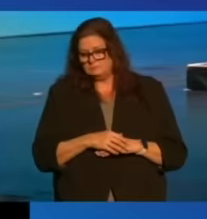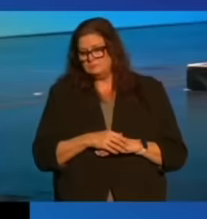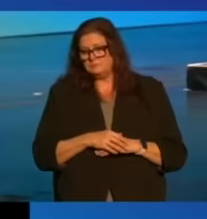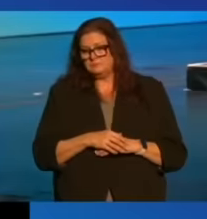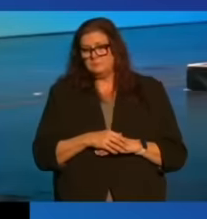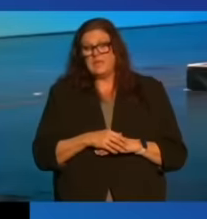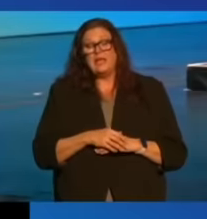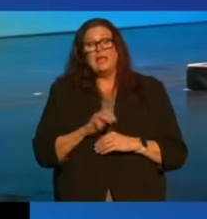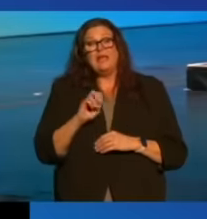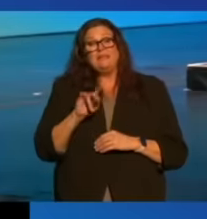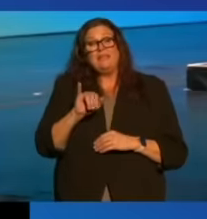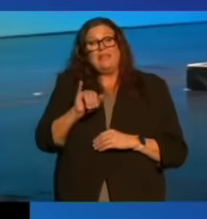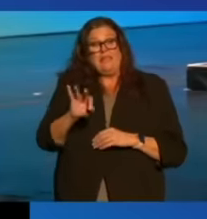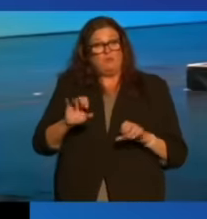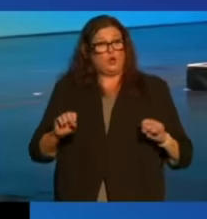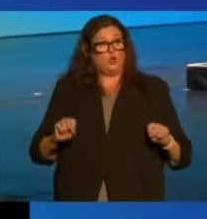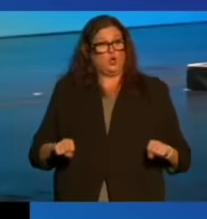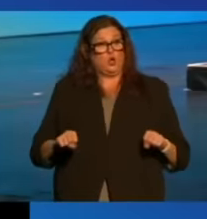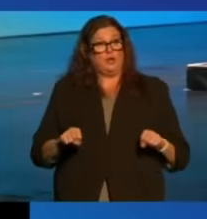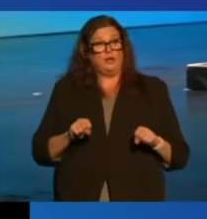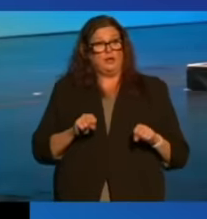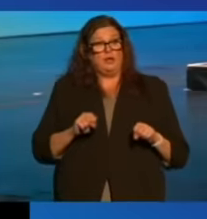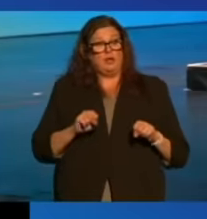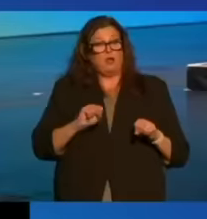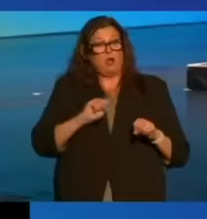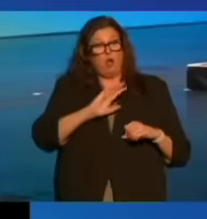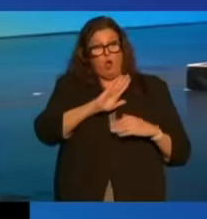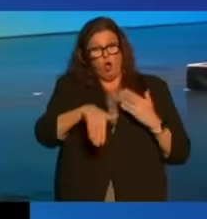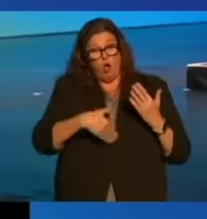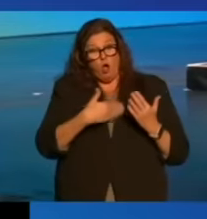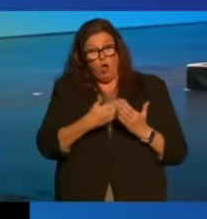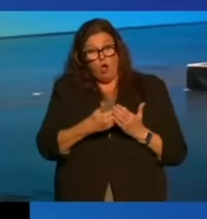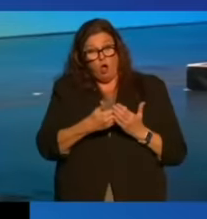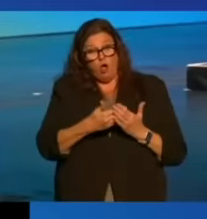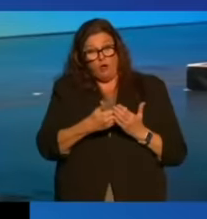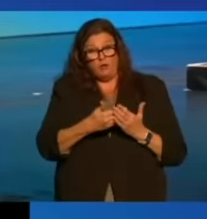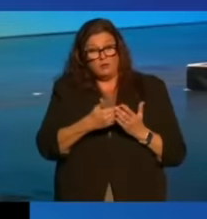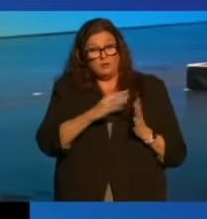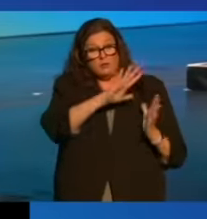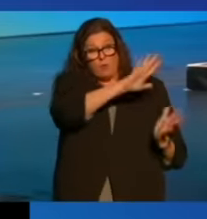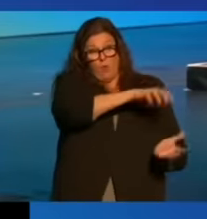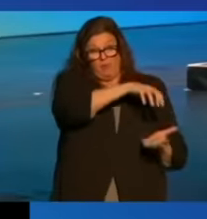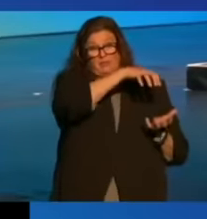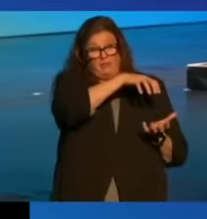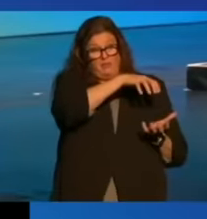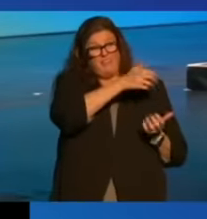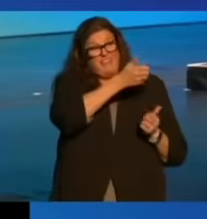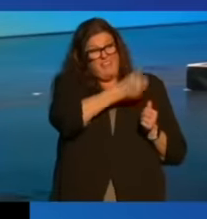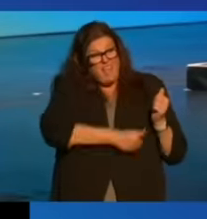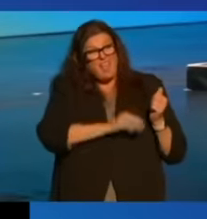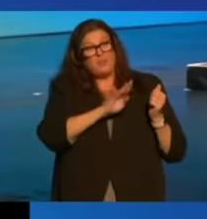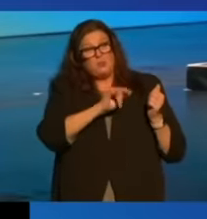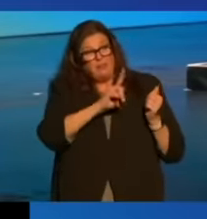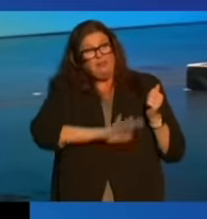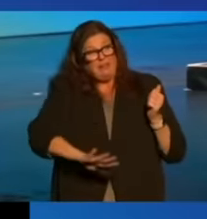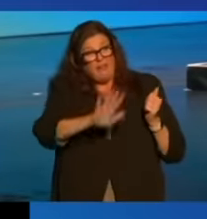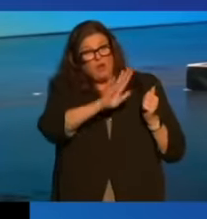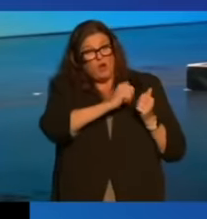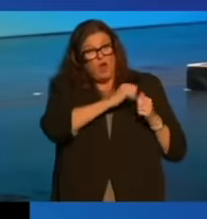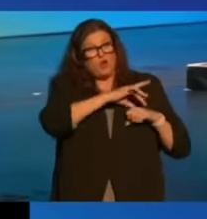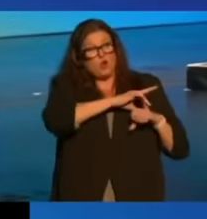Even if we could redistribute all the wealth of every billionaire on Earth,